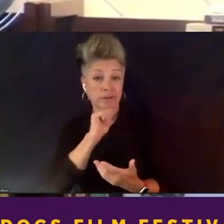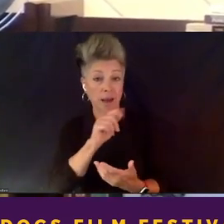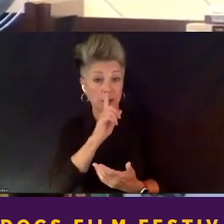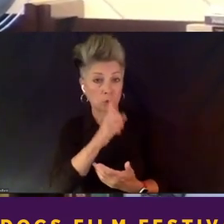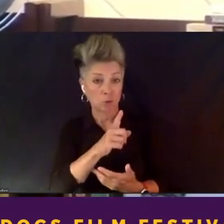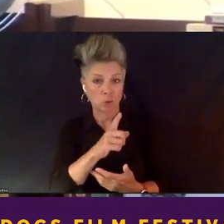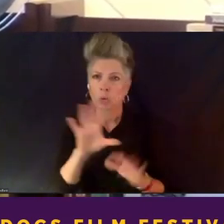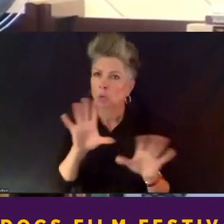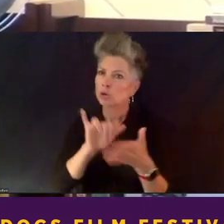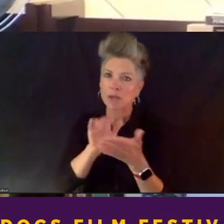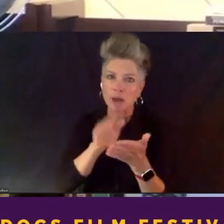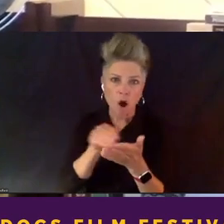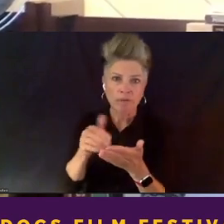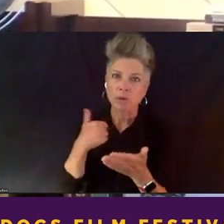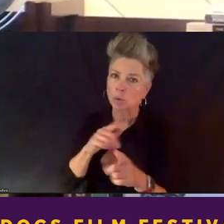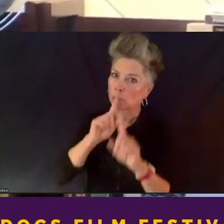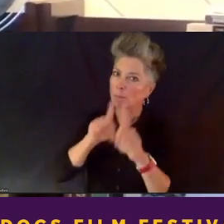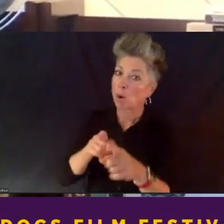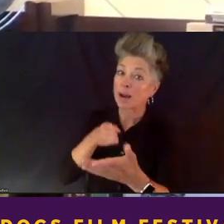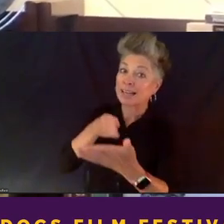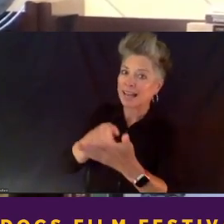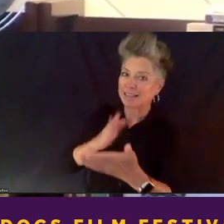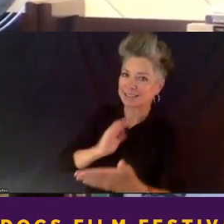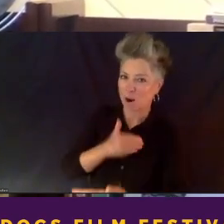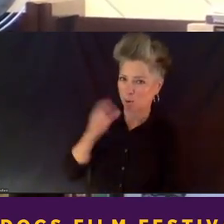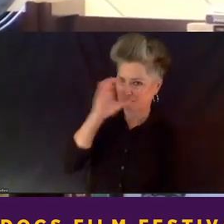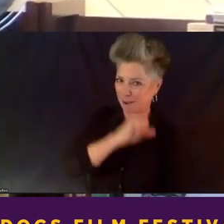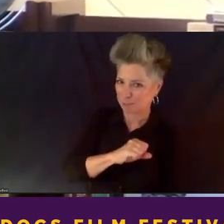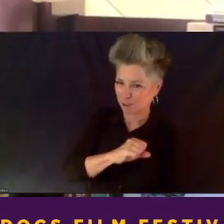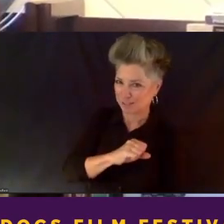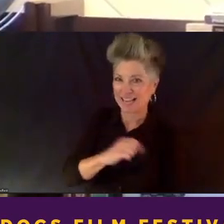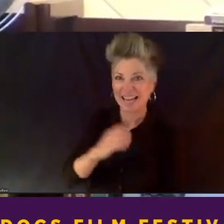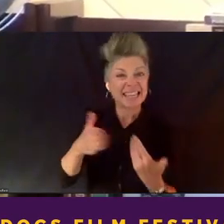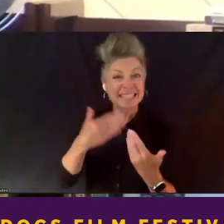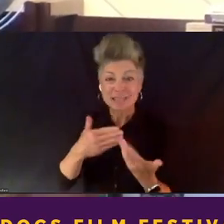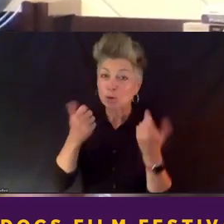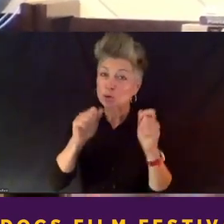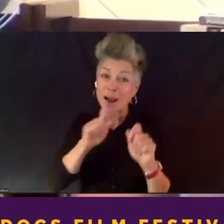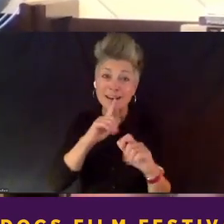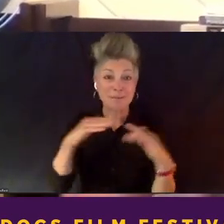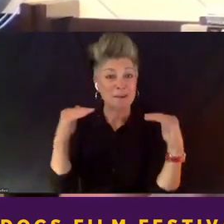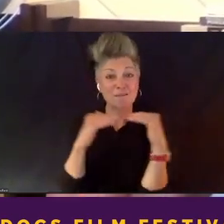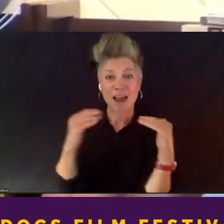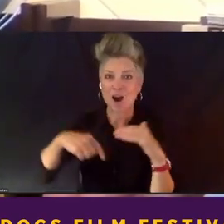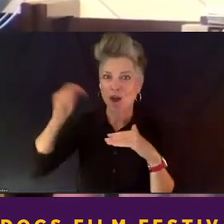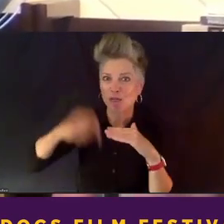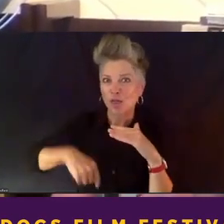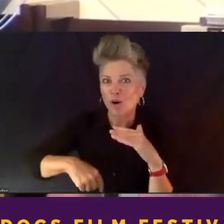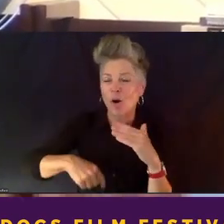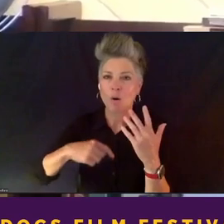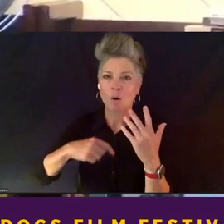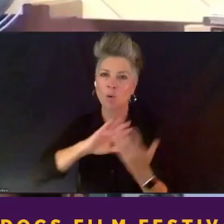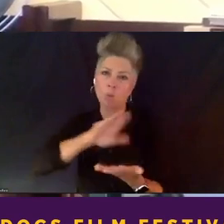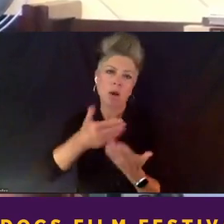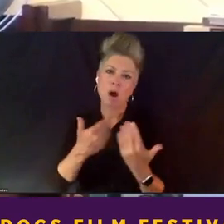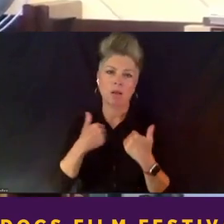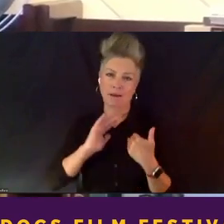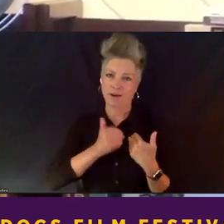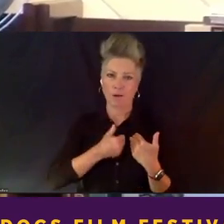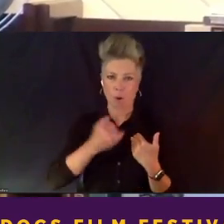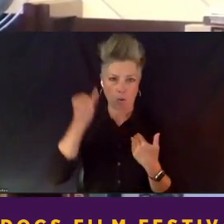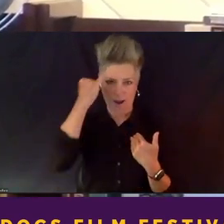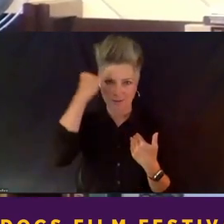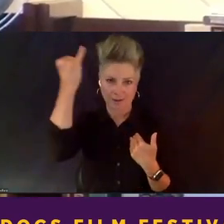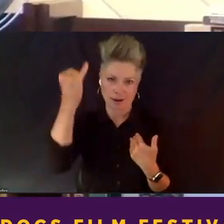time, reporting against our assumptions. It's so easy, even when we're trying to be fair and thorough, we all come into these stories with our own ideas. We're all looking,